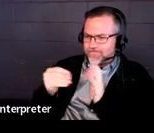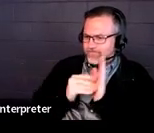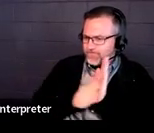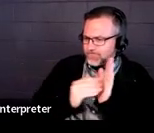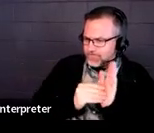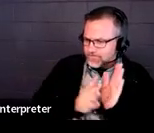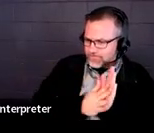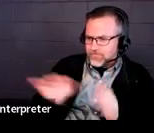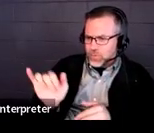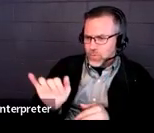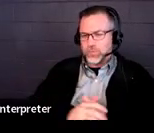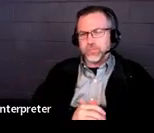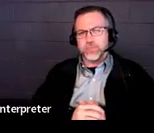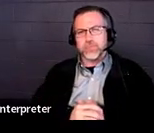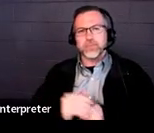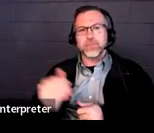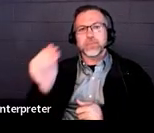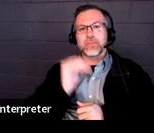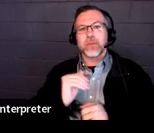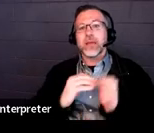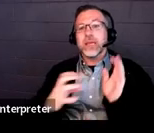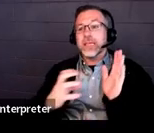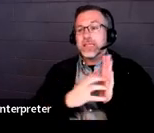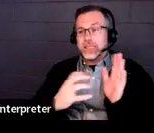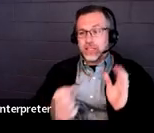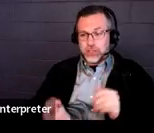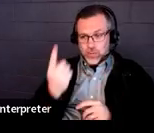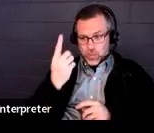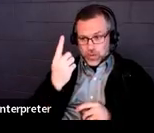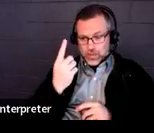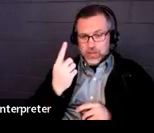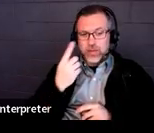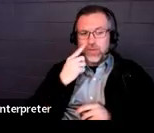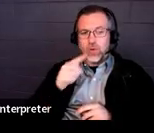All right. So jumping into section one of the summary performance.